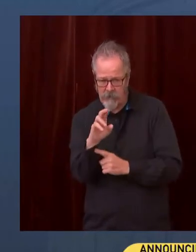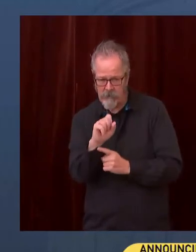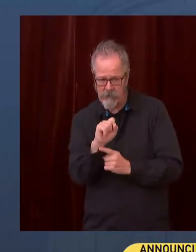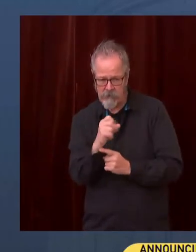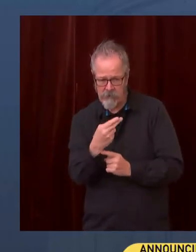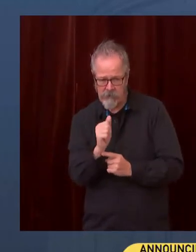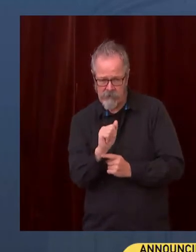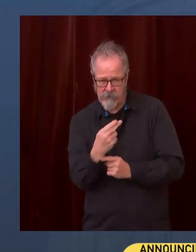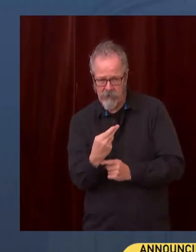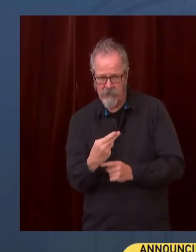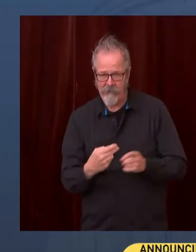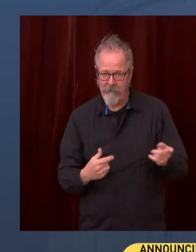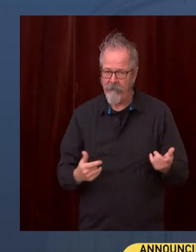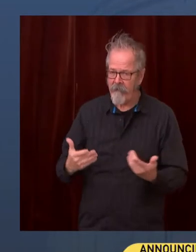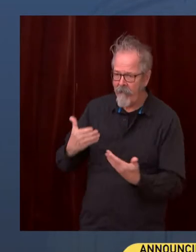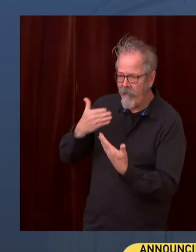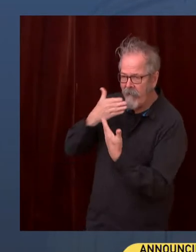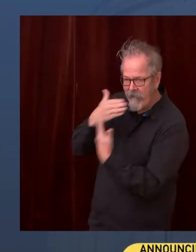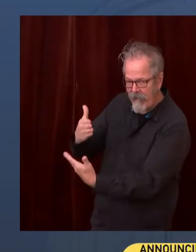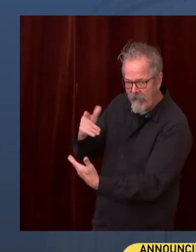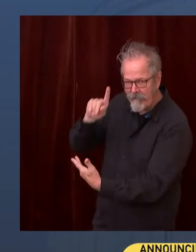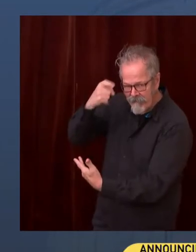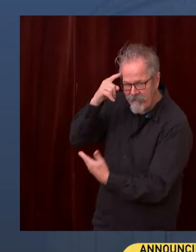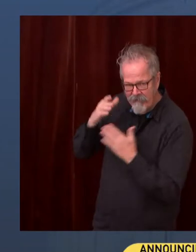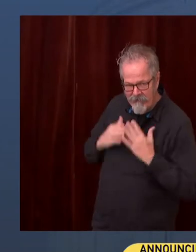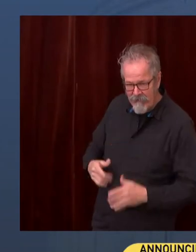Thank you, Governor. Can you hear me? You bet. You sound great.